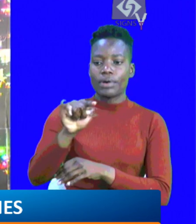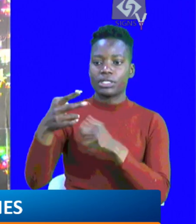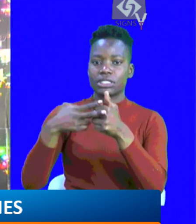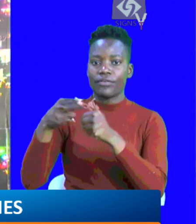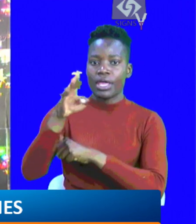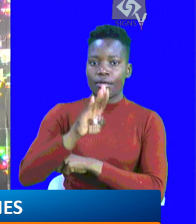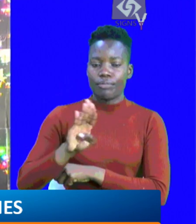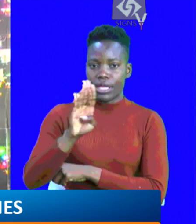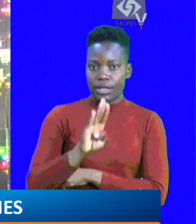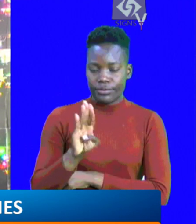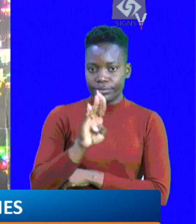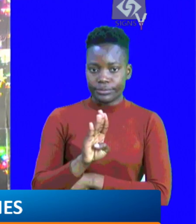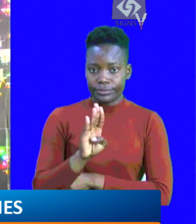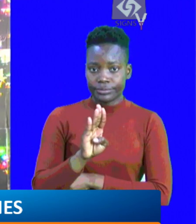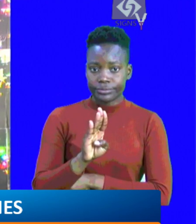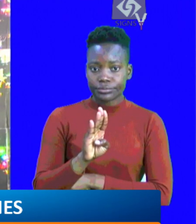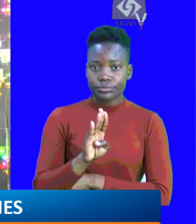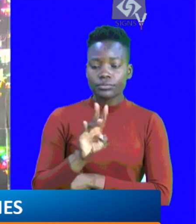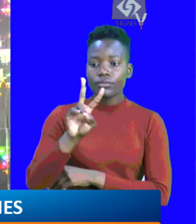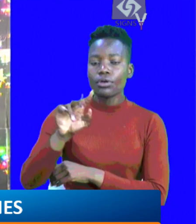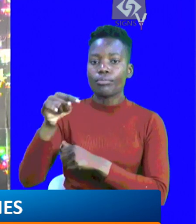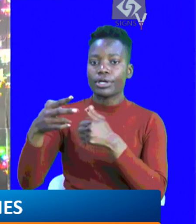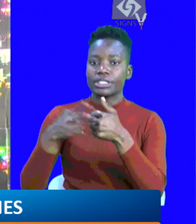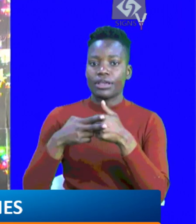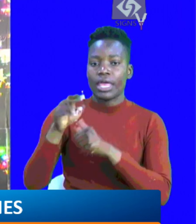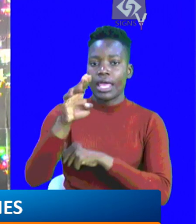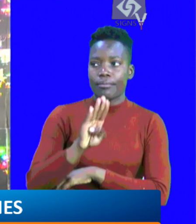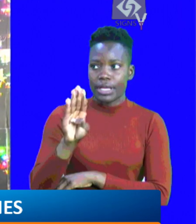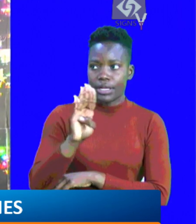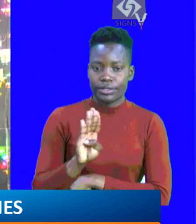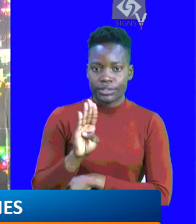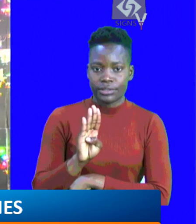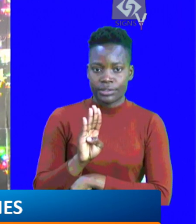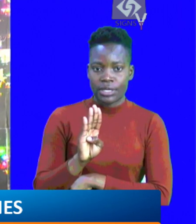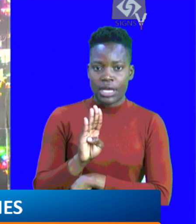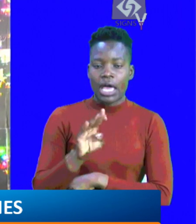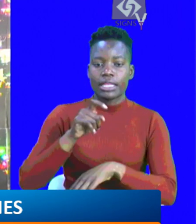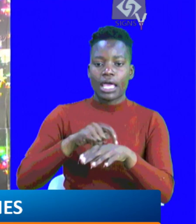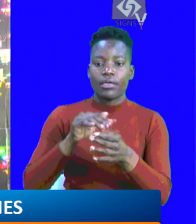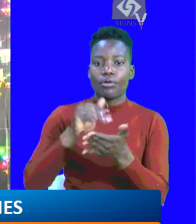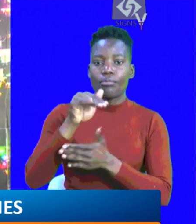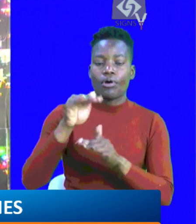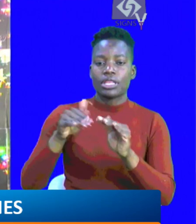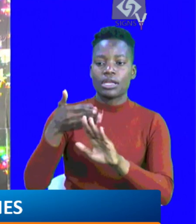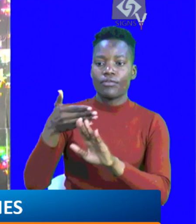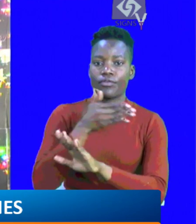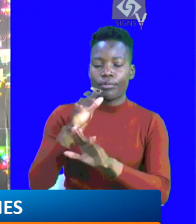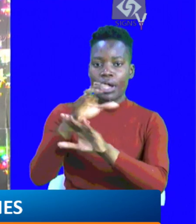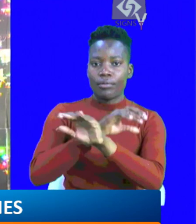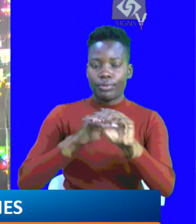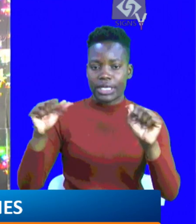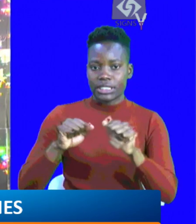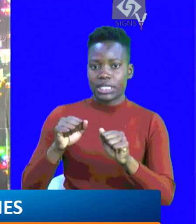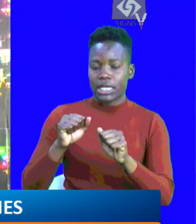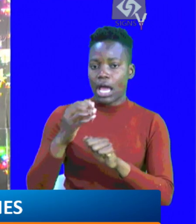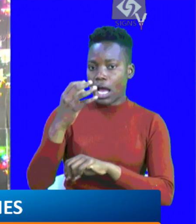.7 billion times more than former President